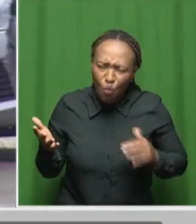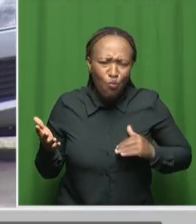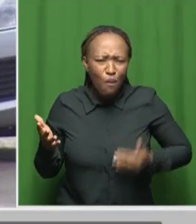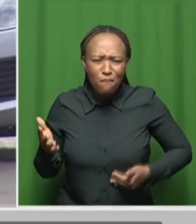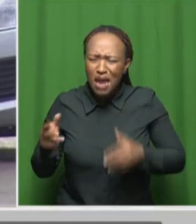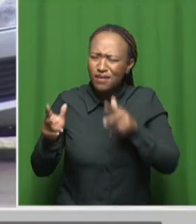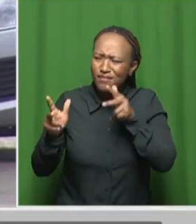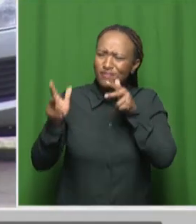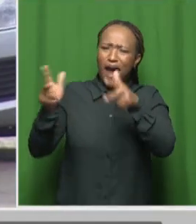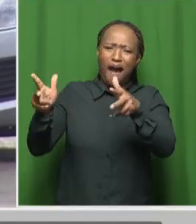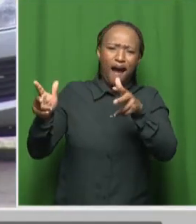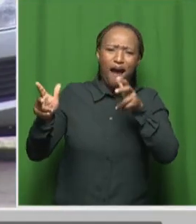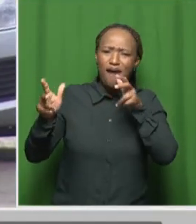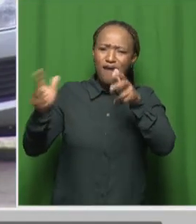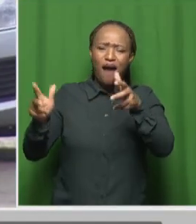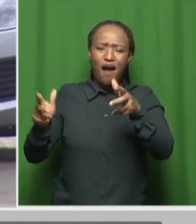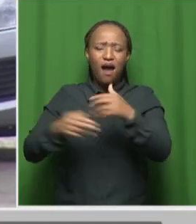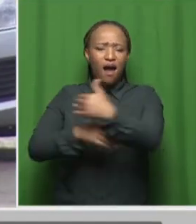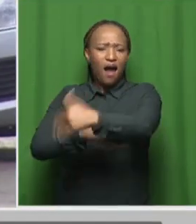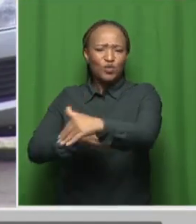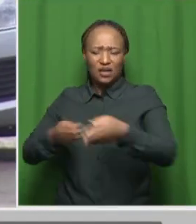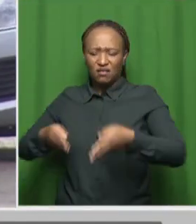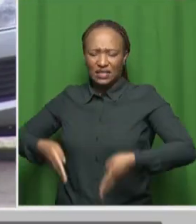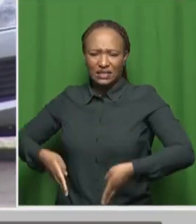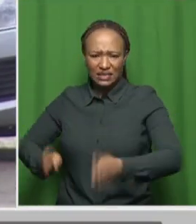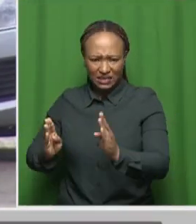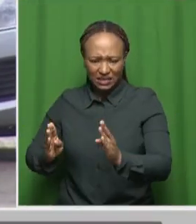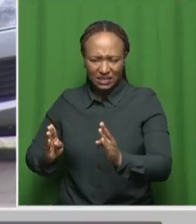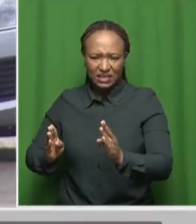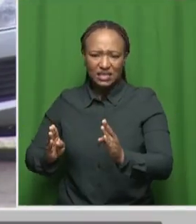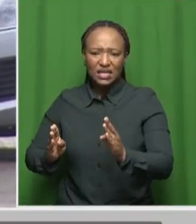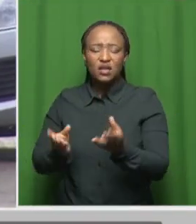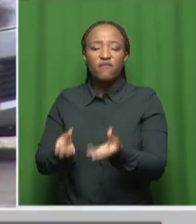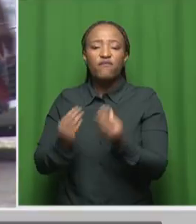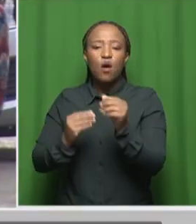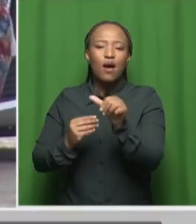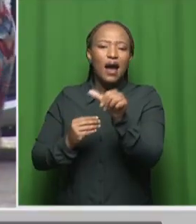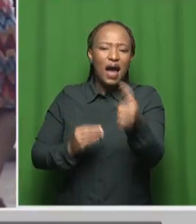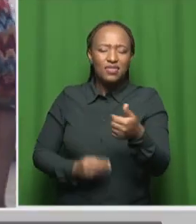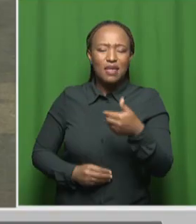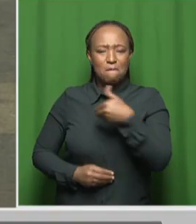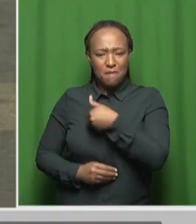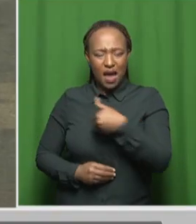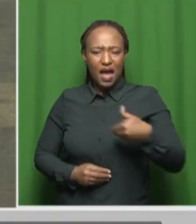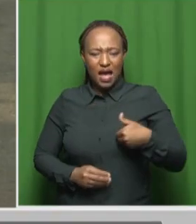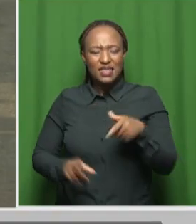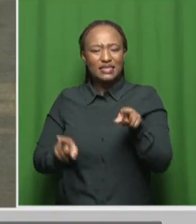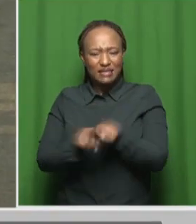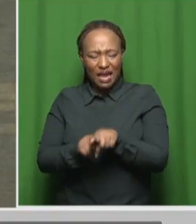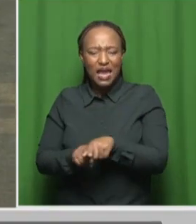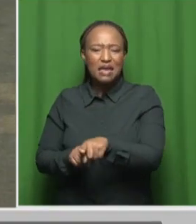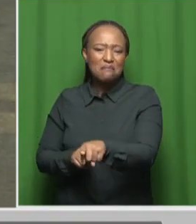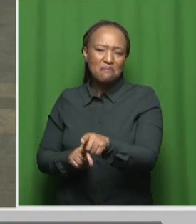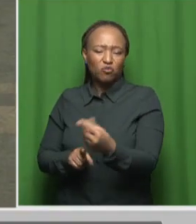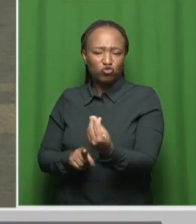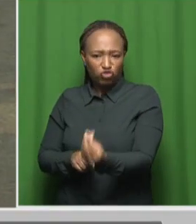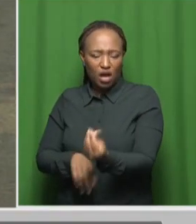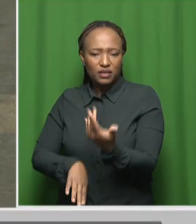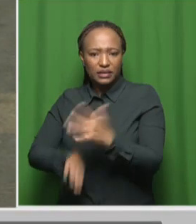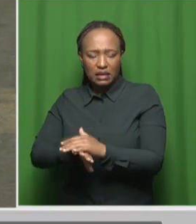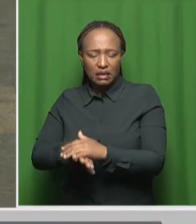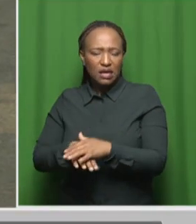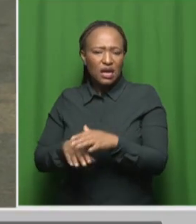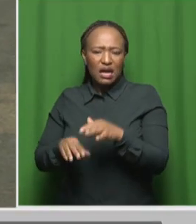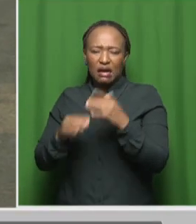crying woman outside in the streets. That is where she found another mother who is affected by this tragic incident, crying,